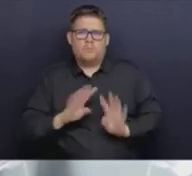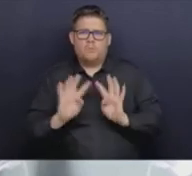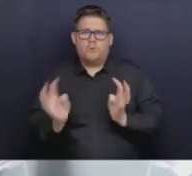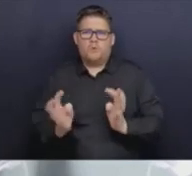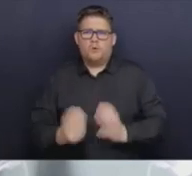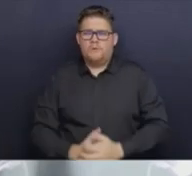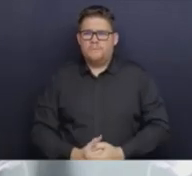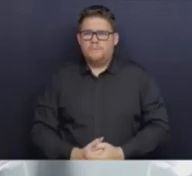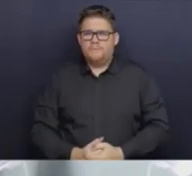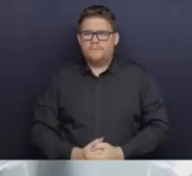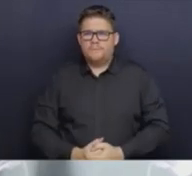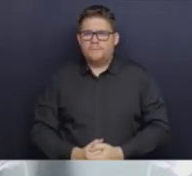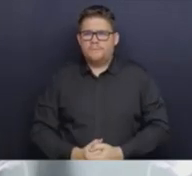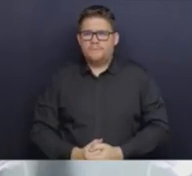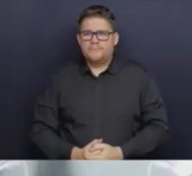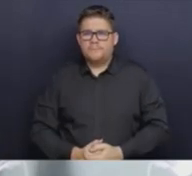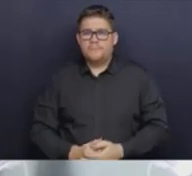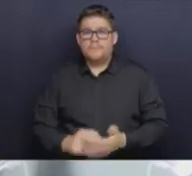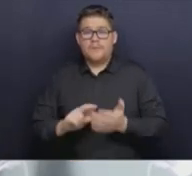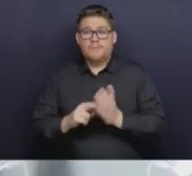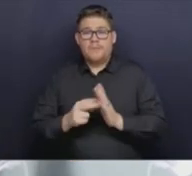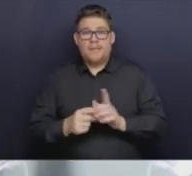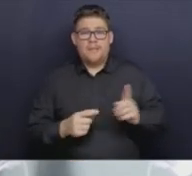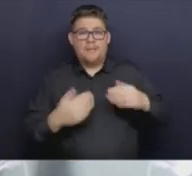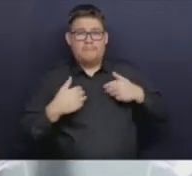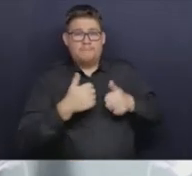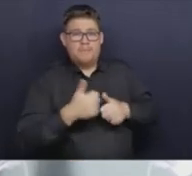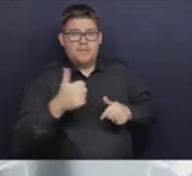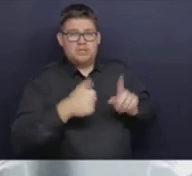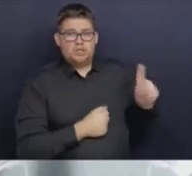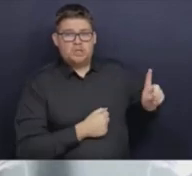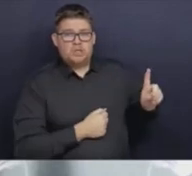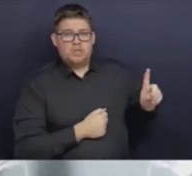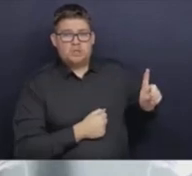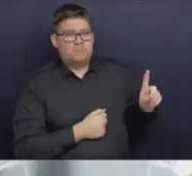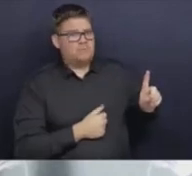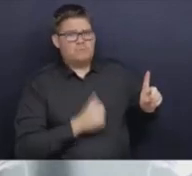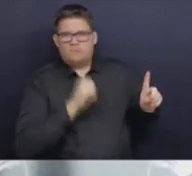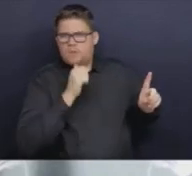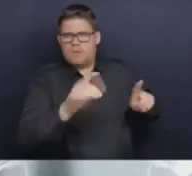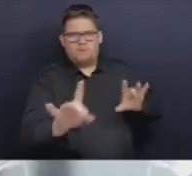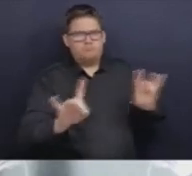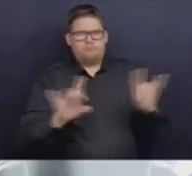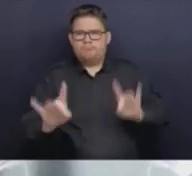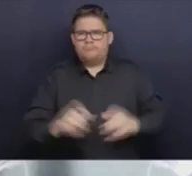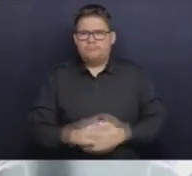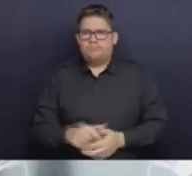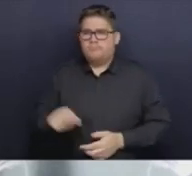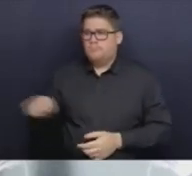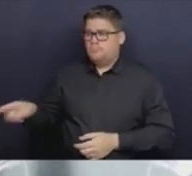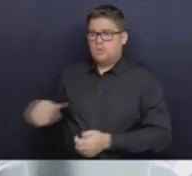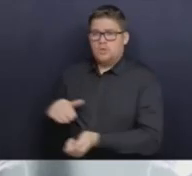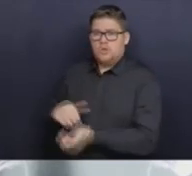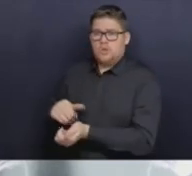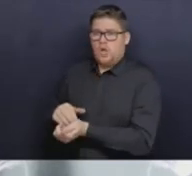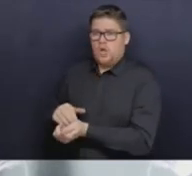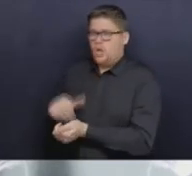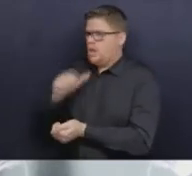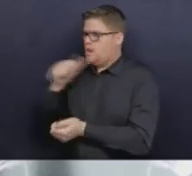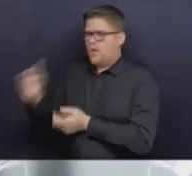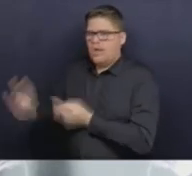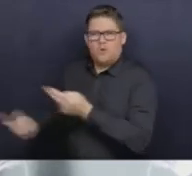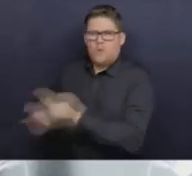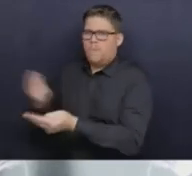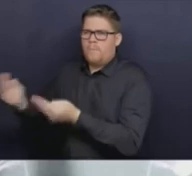discretion from the Minister of Health as it goes through that process and from the professions themselves who are being regulated by that process.